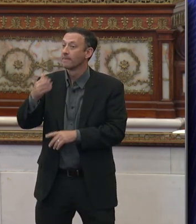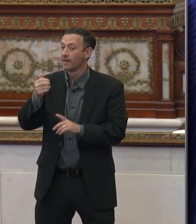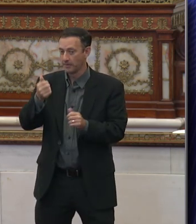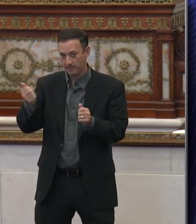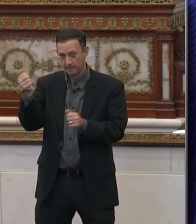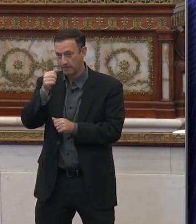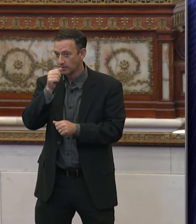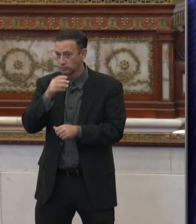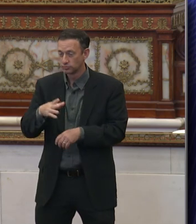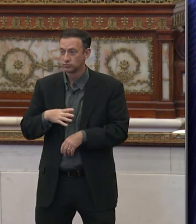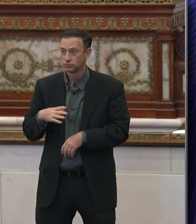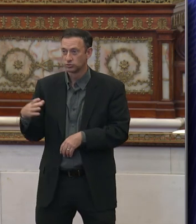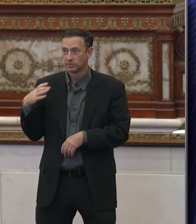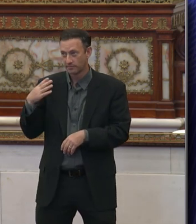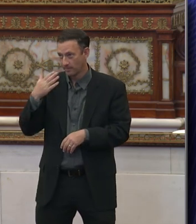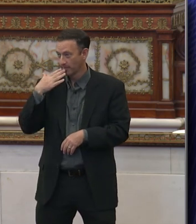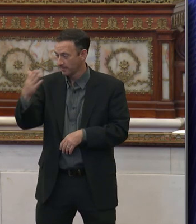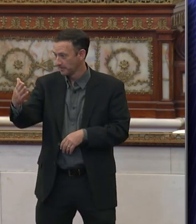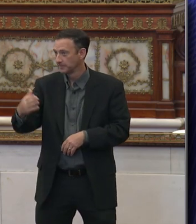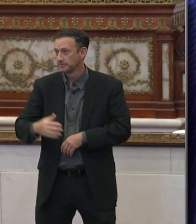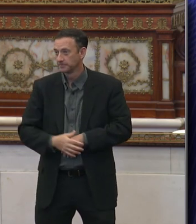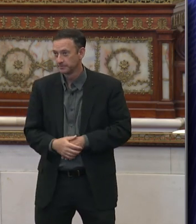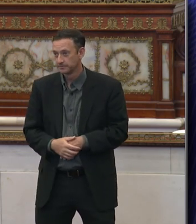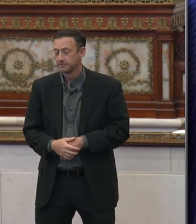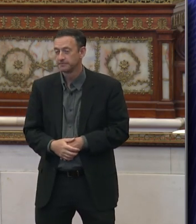Thank you, Madam Chair.-bye. Thank you.